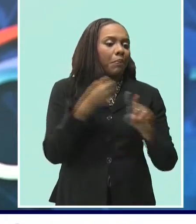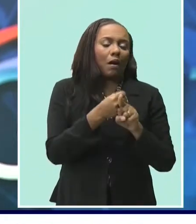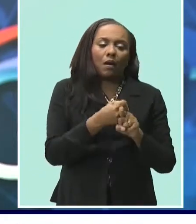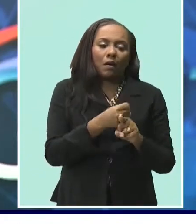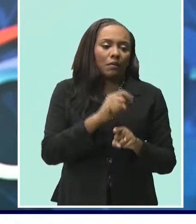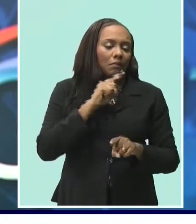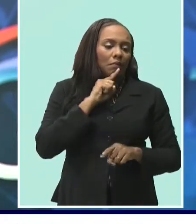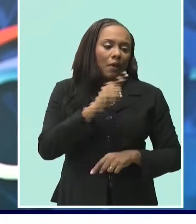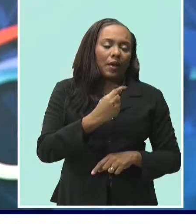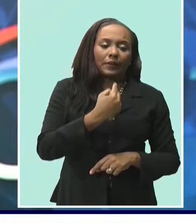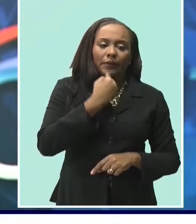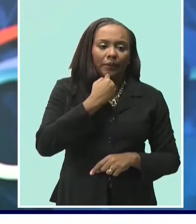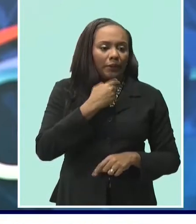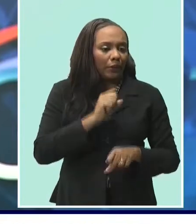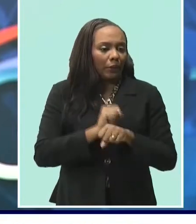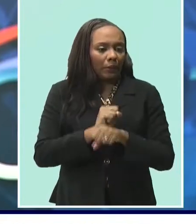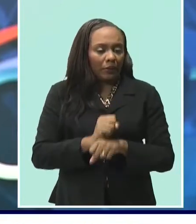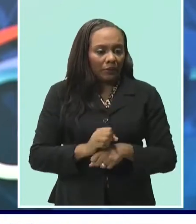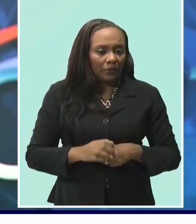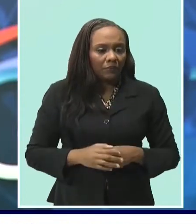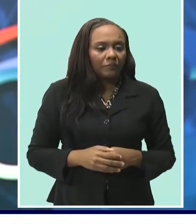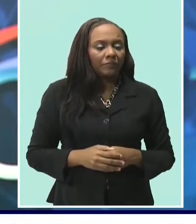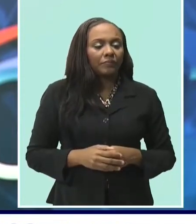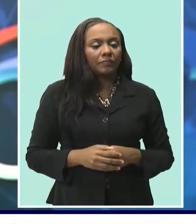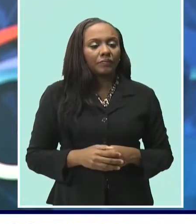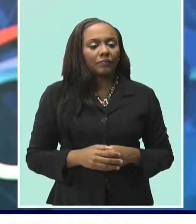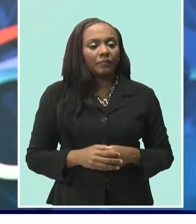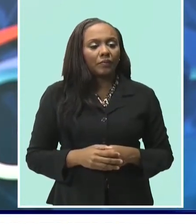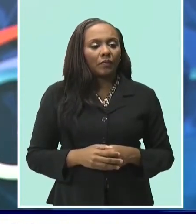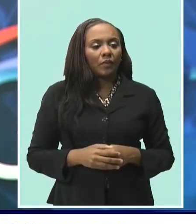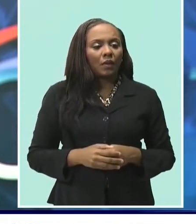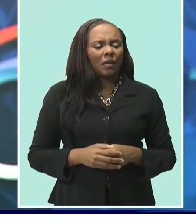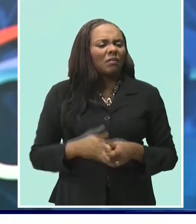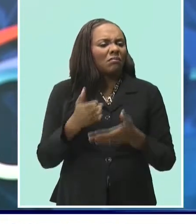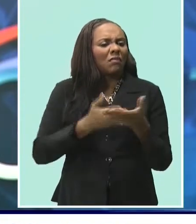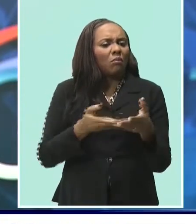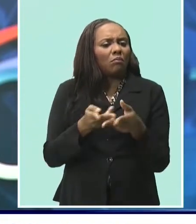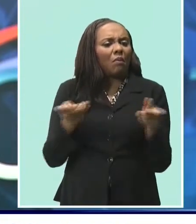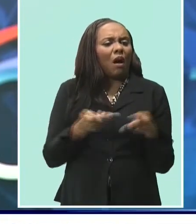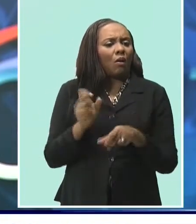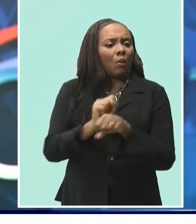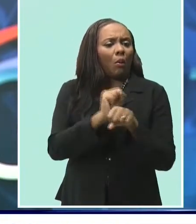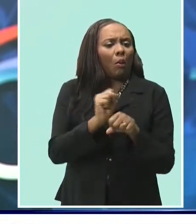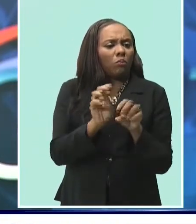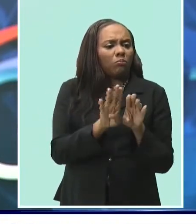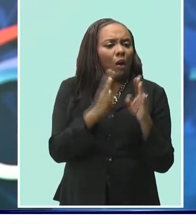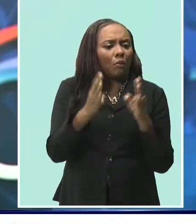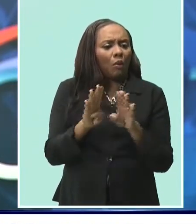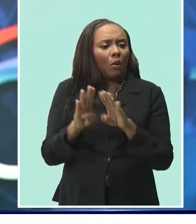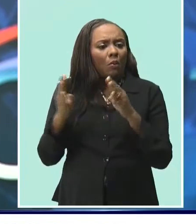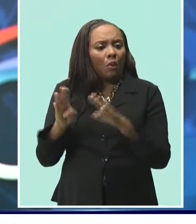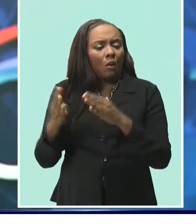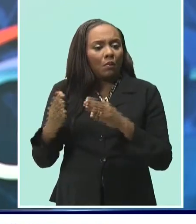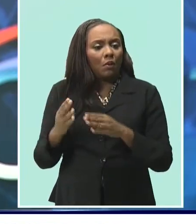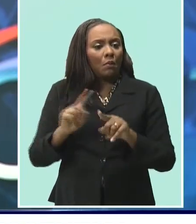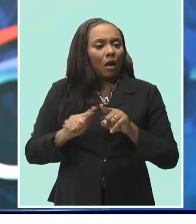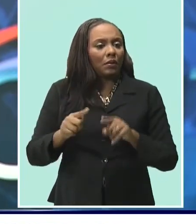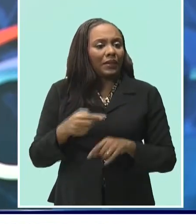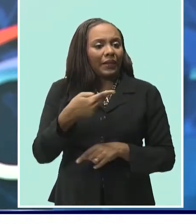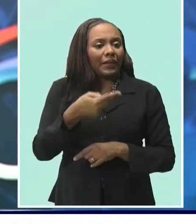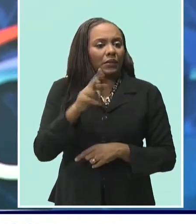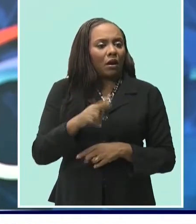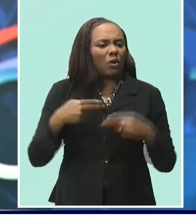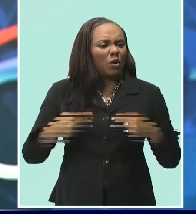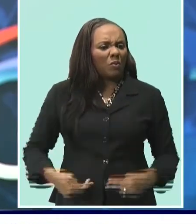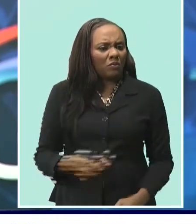impact on the workforce. Meanwhile, as some workplaces slowly reopen, human resource specialist Brittany Brathwaite suggests businesses